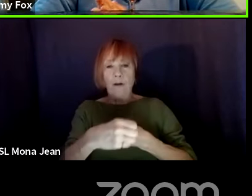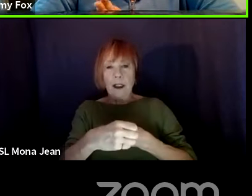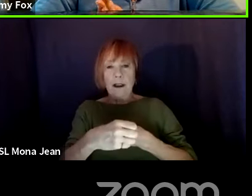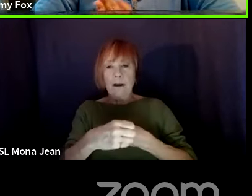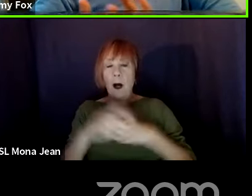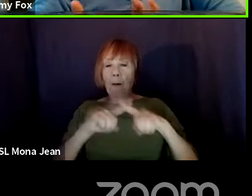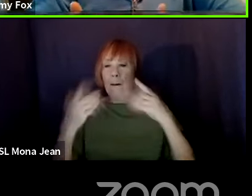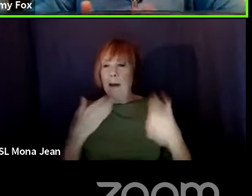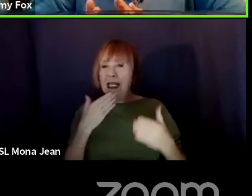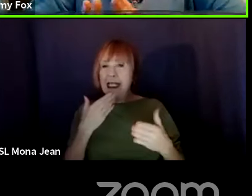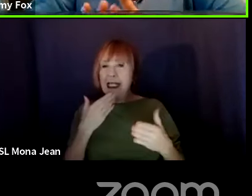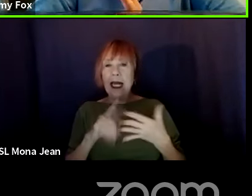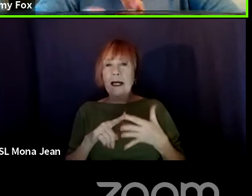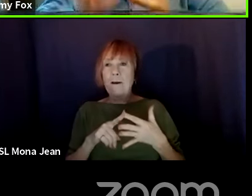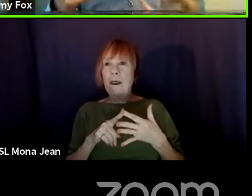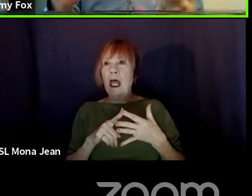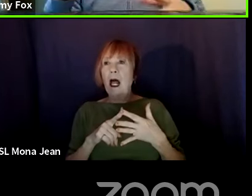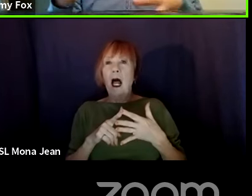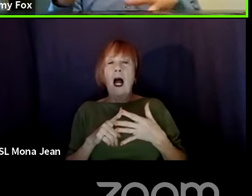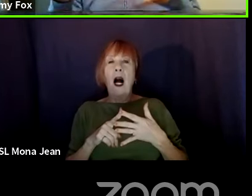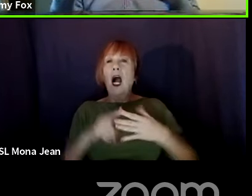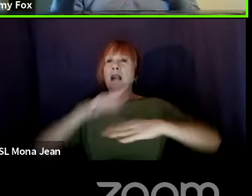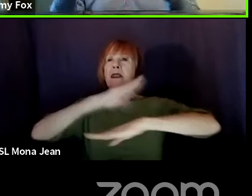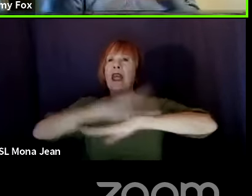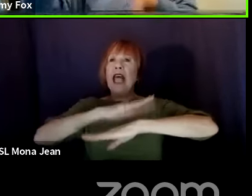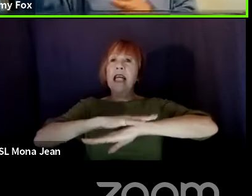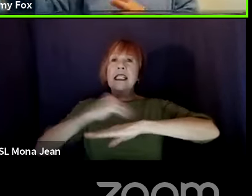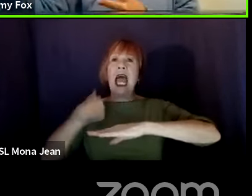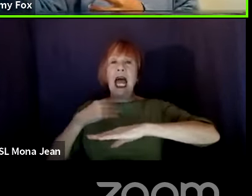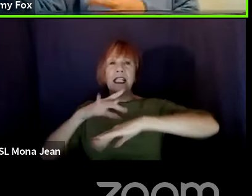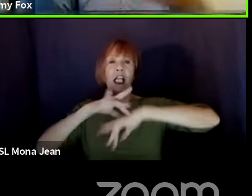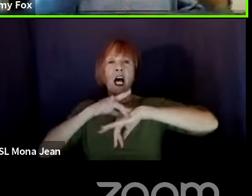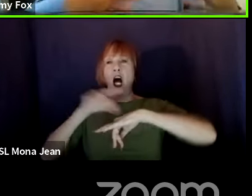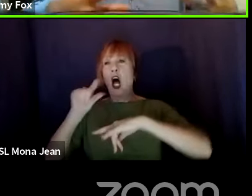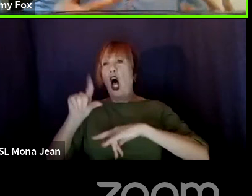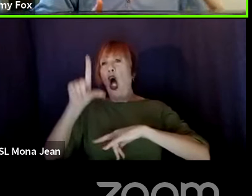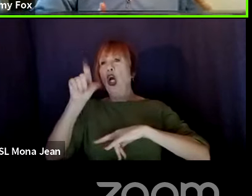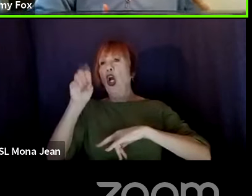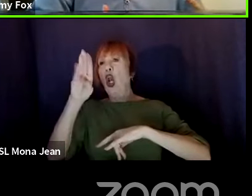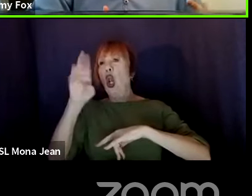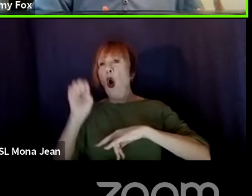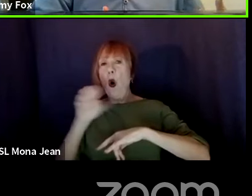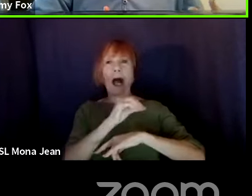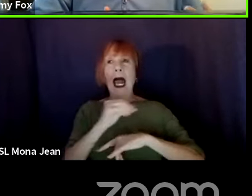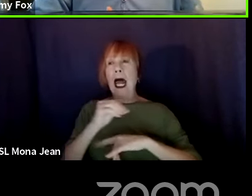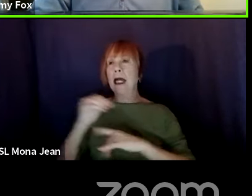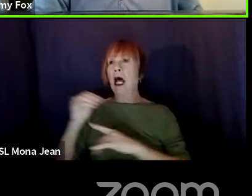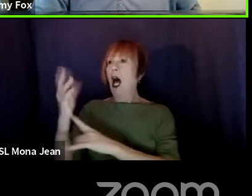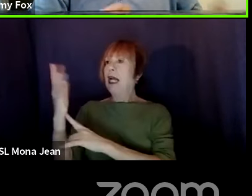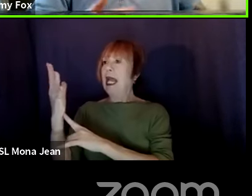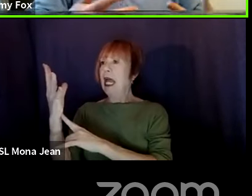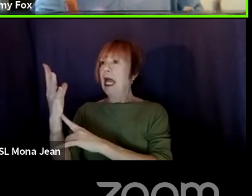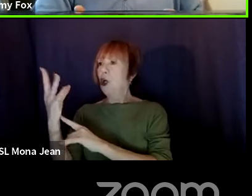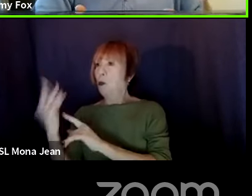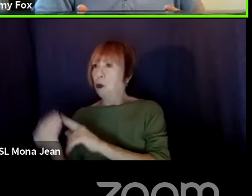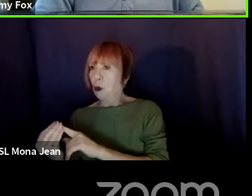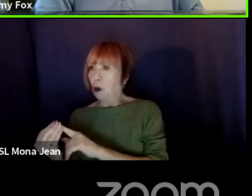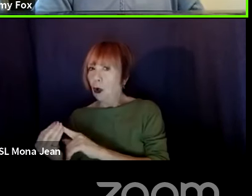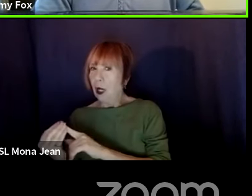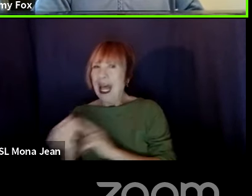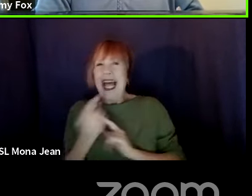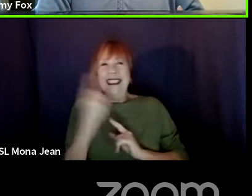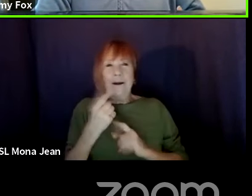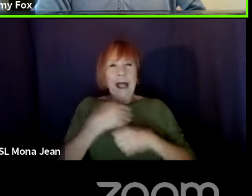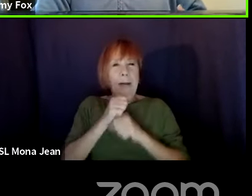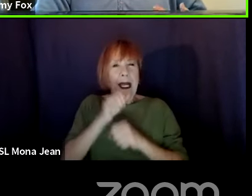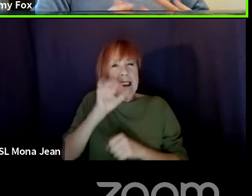like, burnt out candle. Just some tiny thing that says how that guy's office might be different from a different character's office, right, because that gives you a picture.